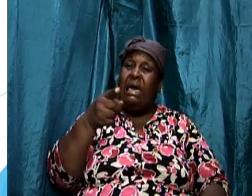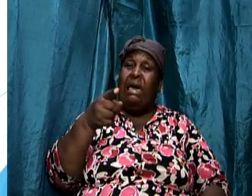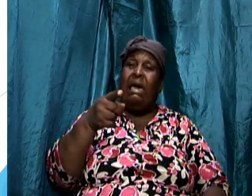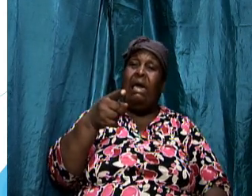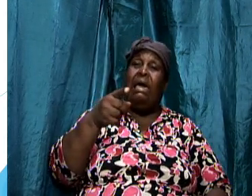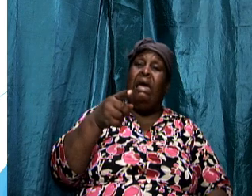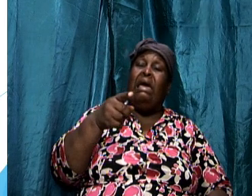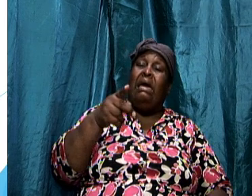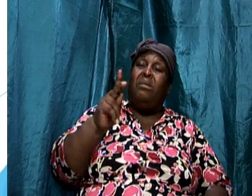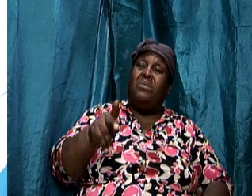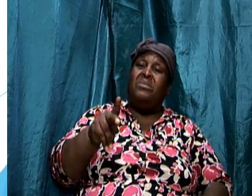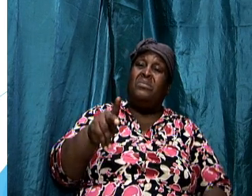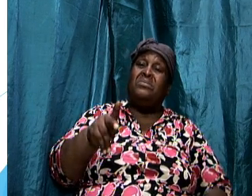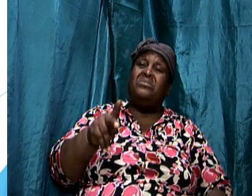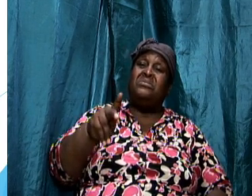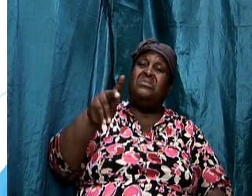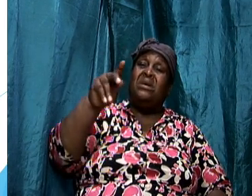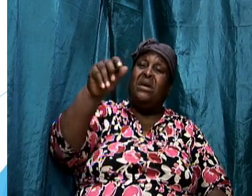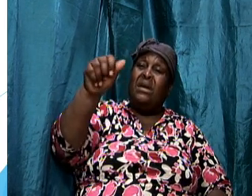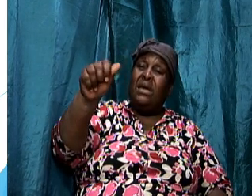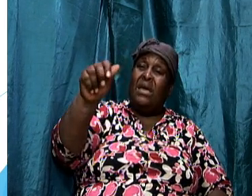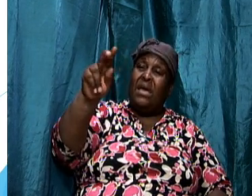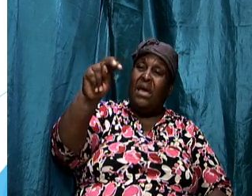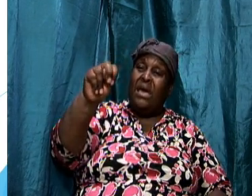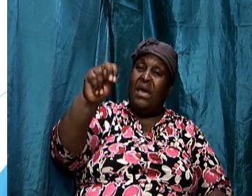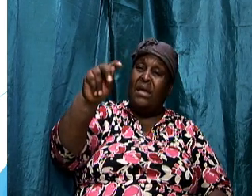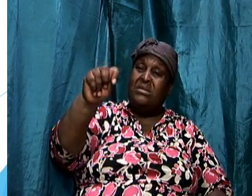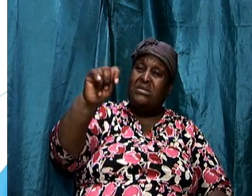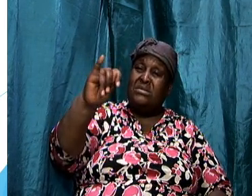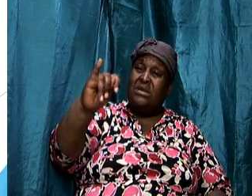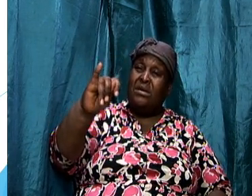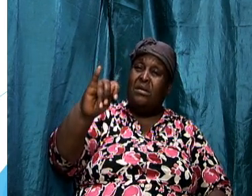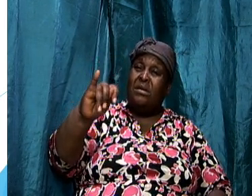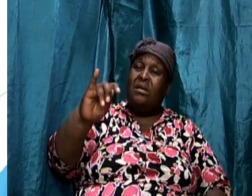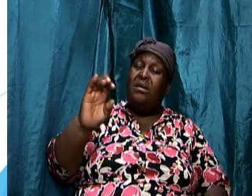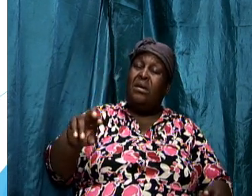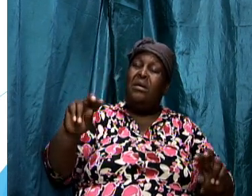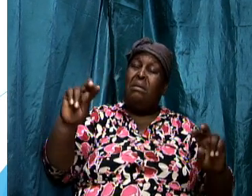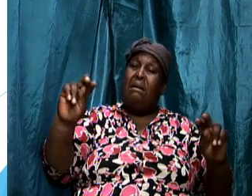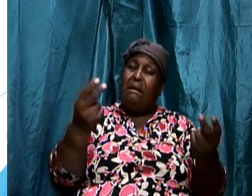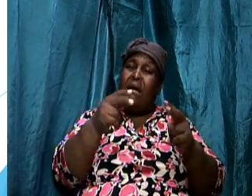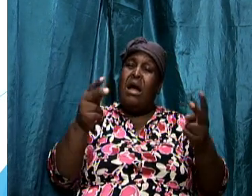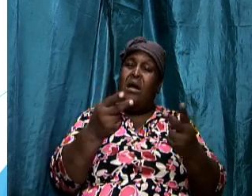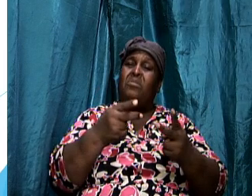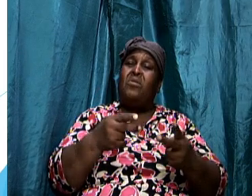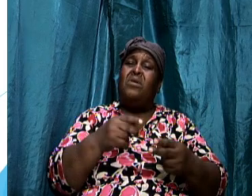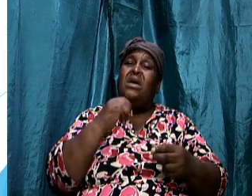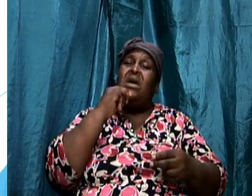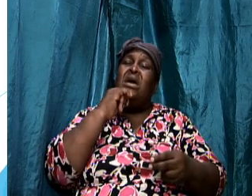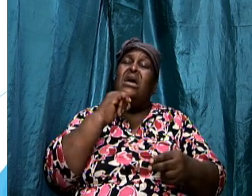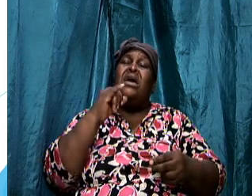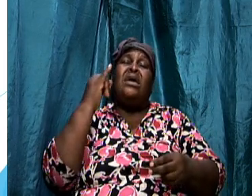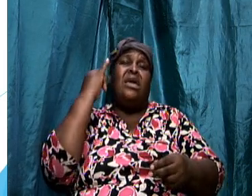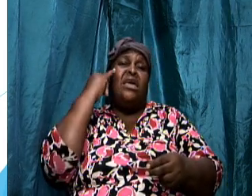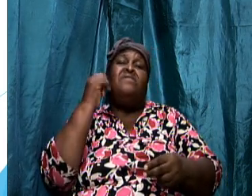edge of sanity who could harm you if not restrained restrained so the word anti